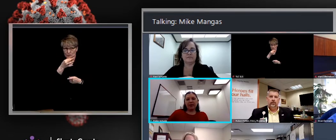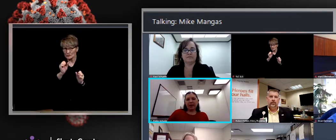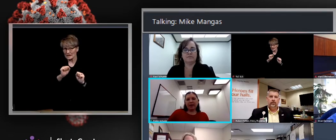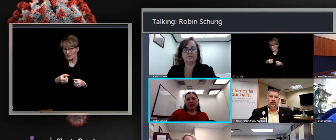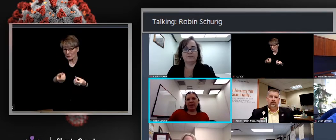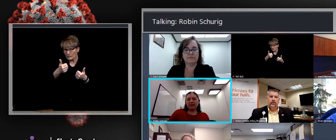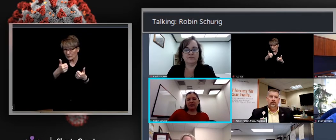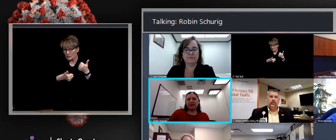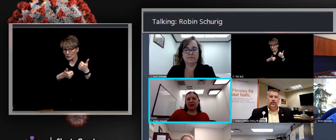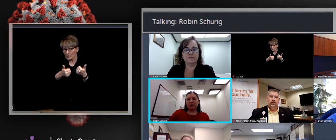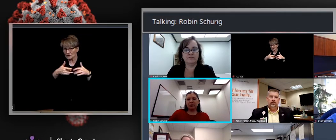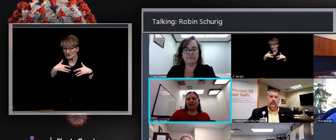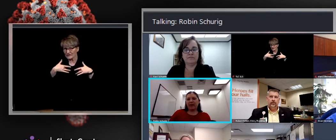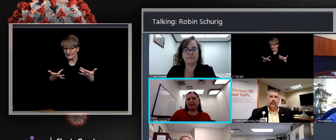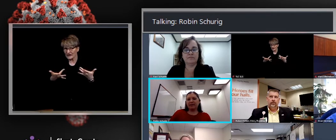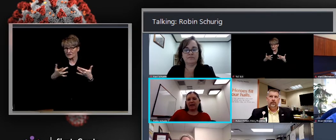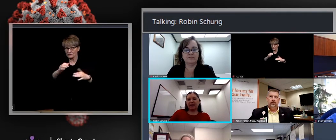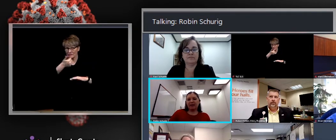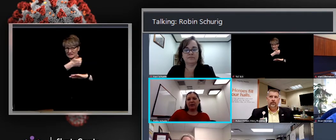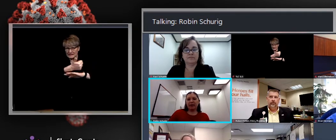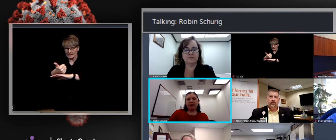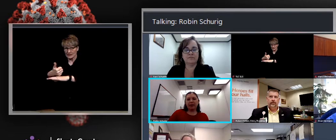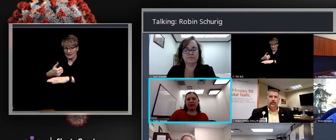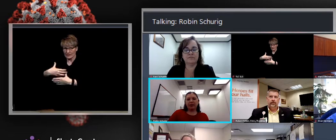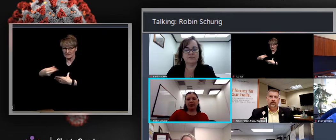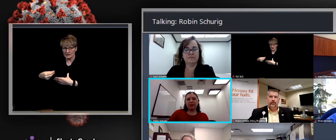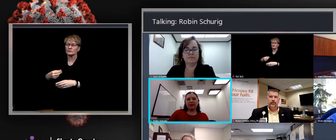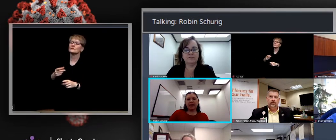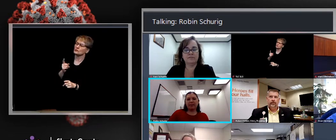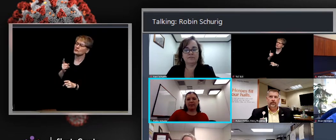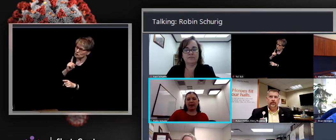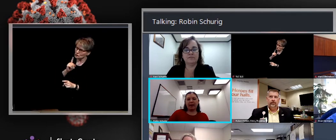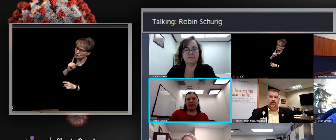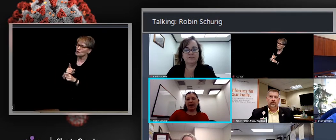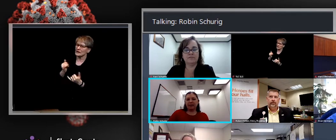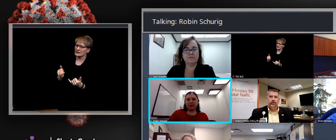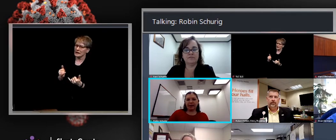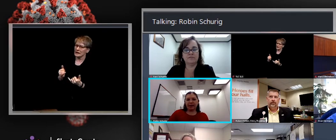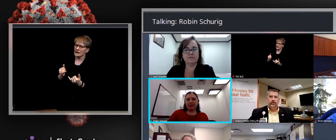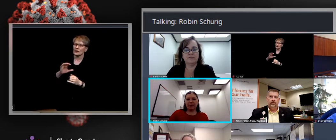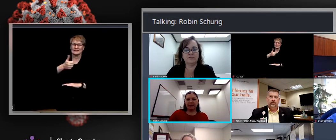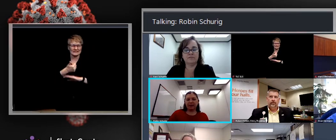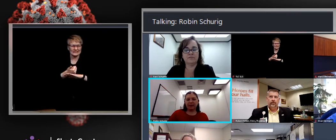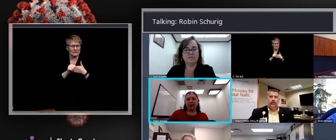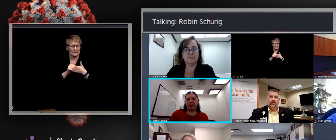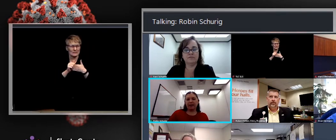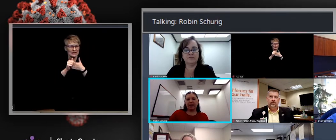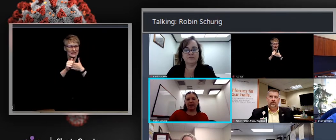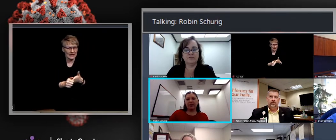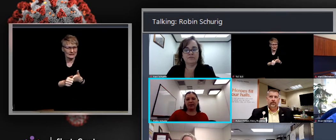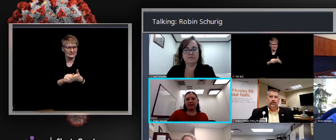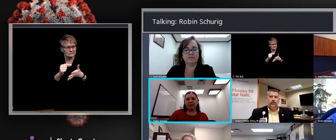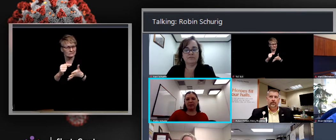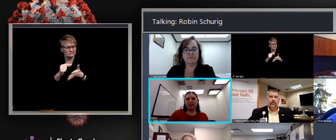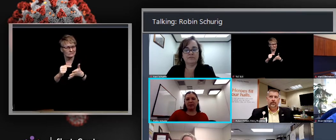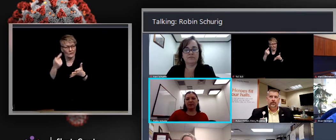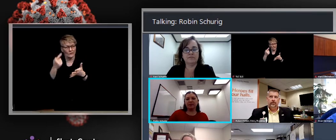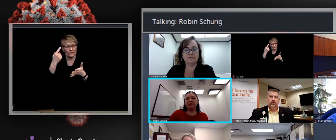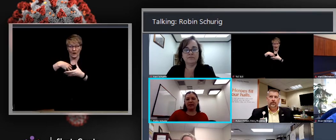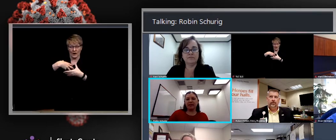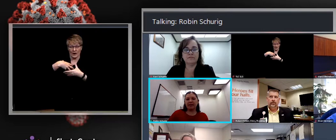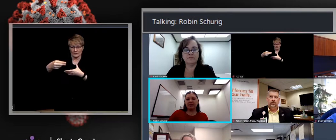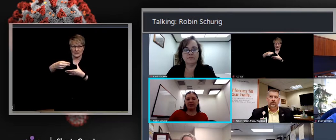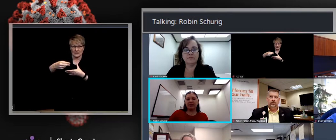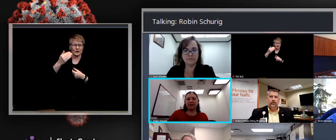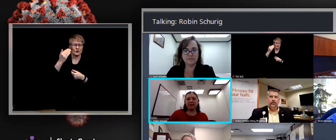So they're working on guidance for outdoor events and it will include some guidance around spectators. For example, there's going to need to be